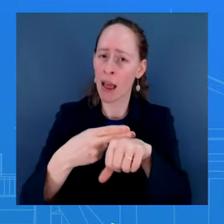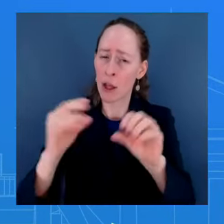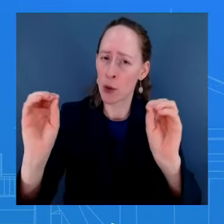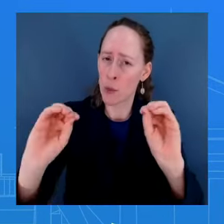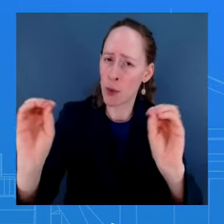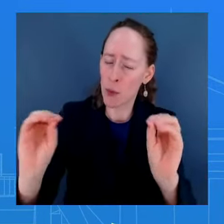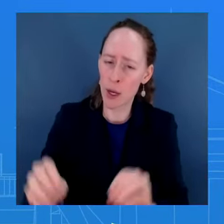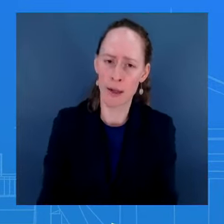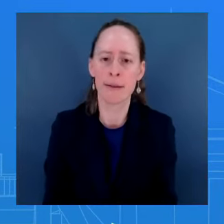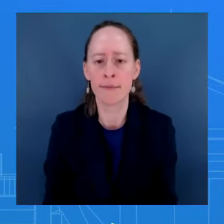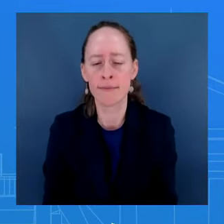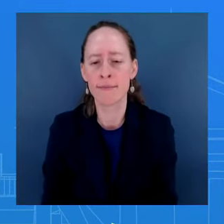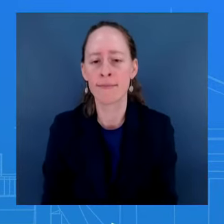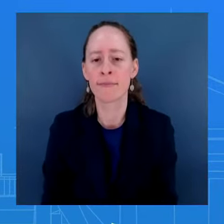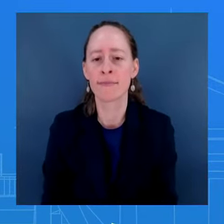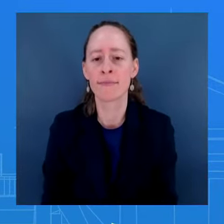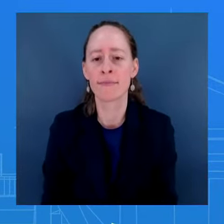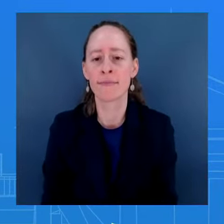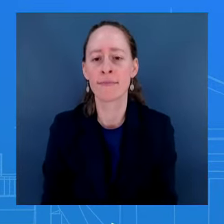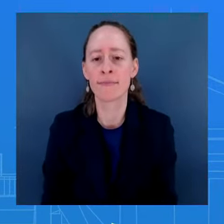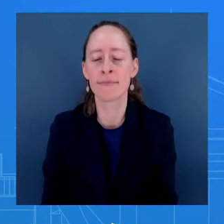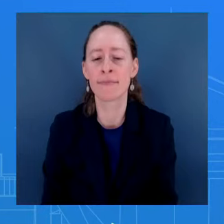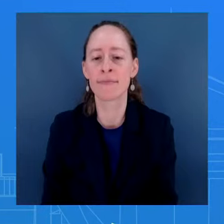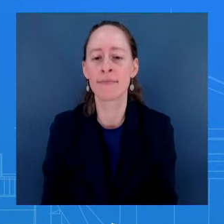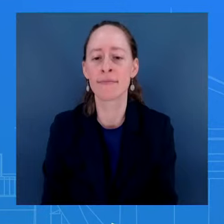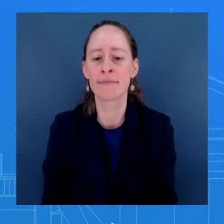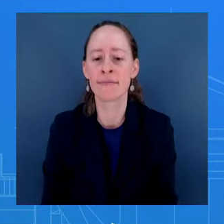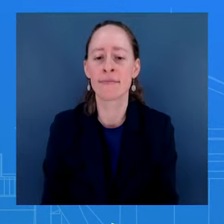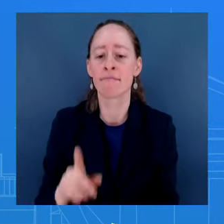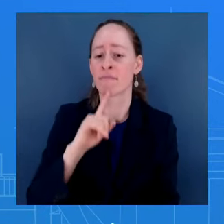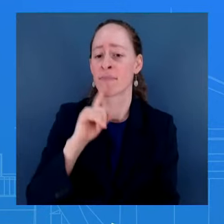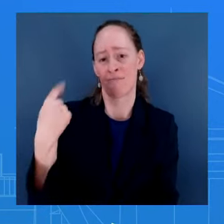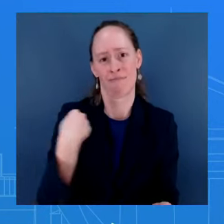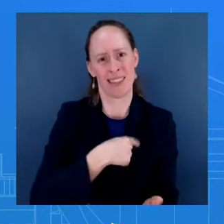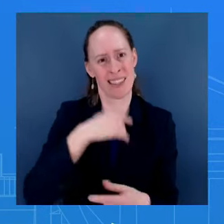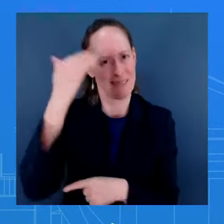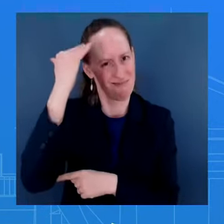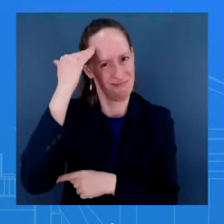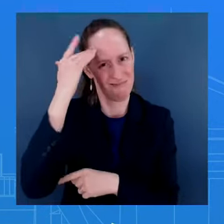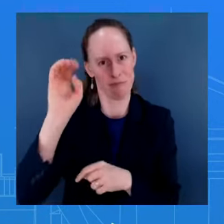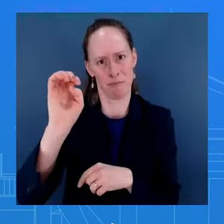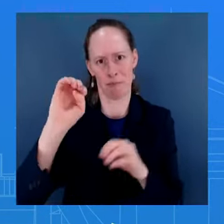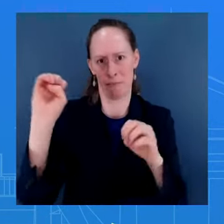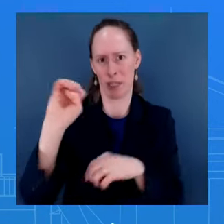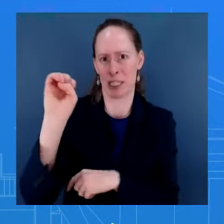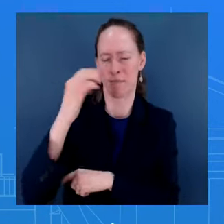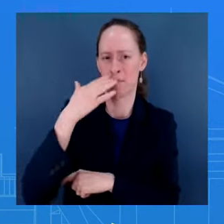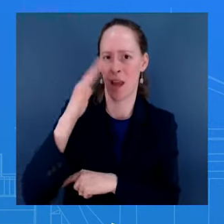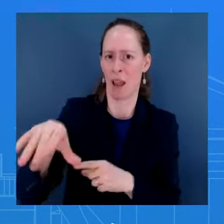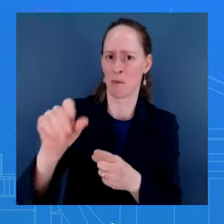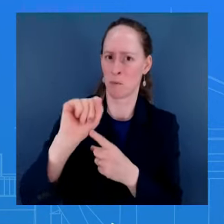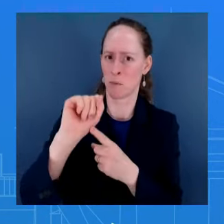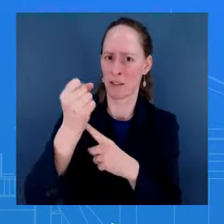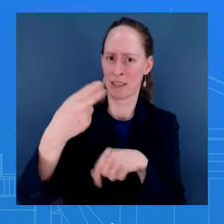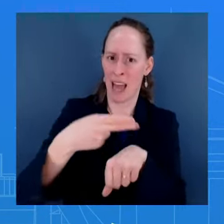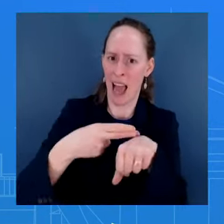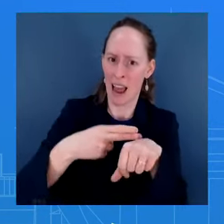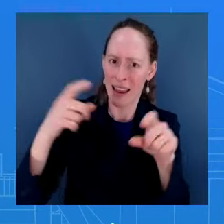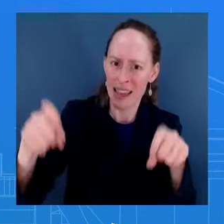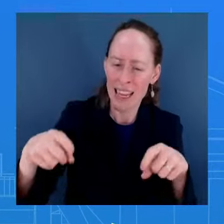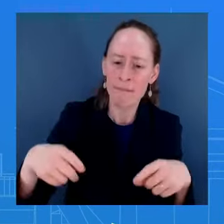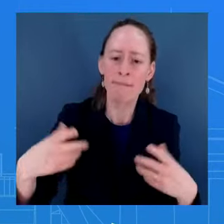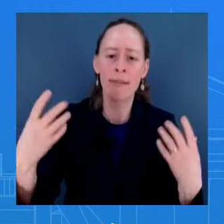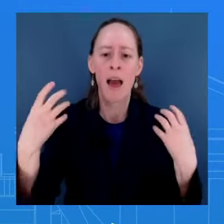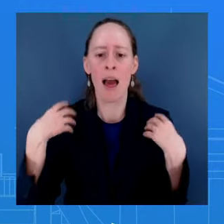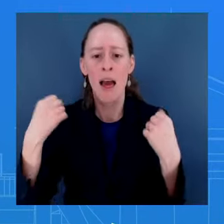emergency needs, right? And we think about food, health care, clean water, and other forms of critical assistance through UN and NGO